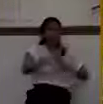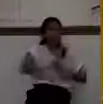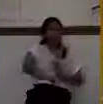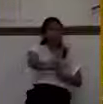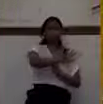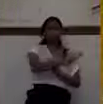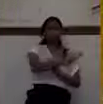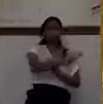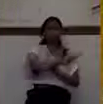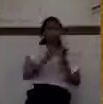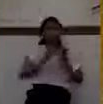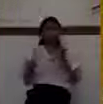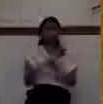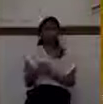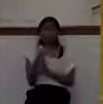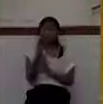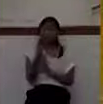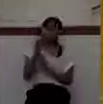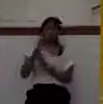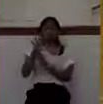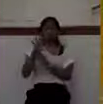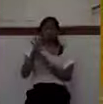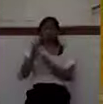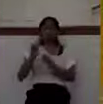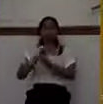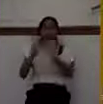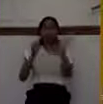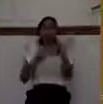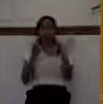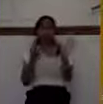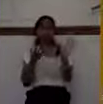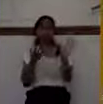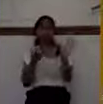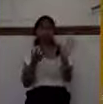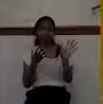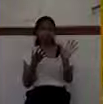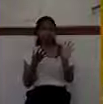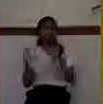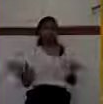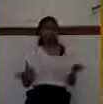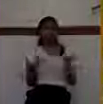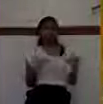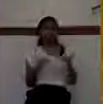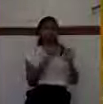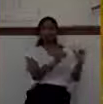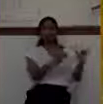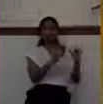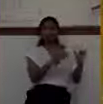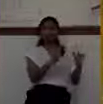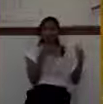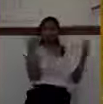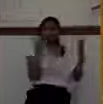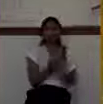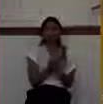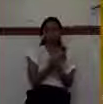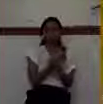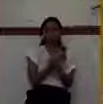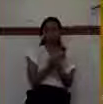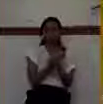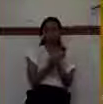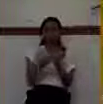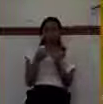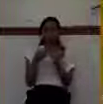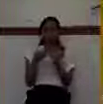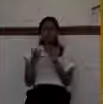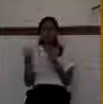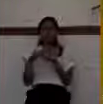of becoming a light, they also practiced the same darkness. And how did that apply to us tonight? As